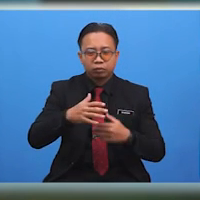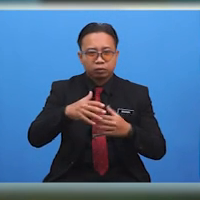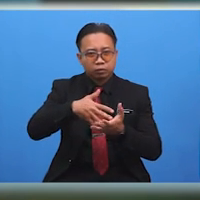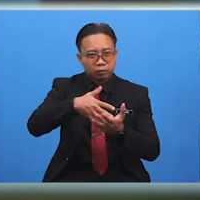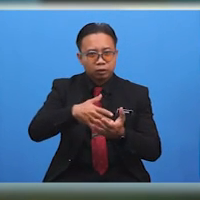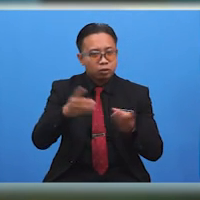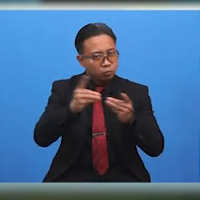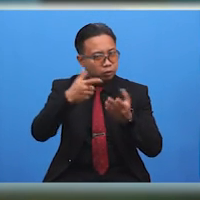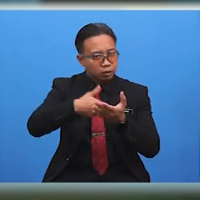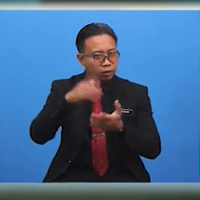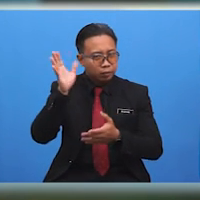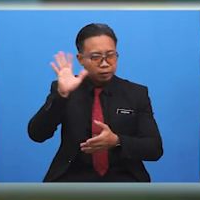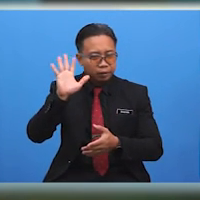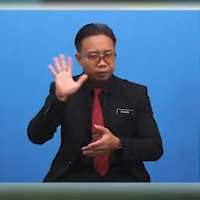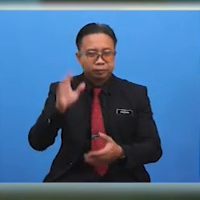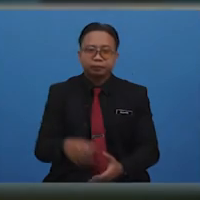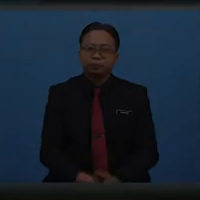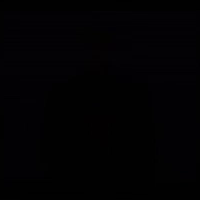See you soon! Bye-bye!